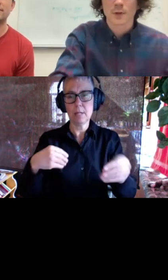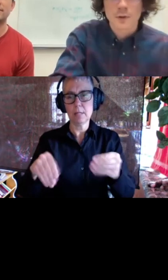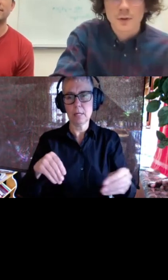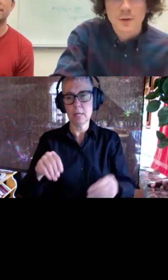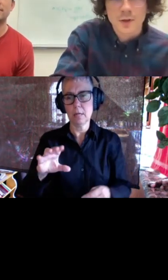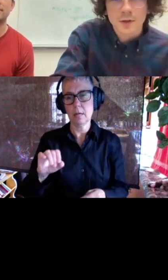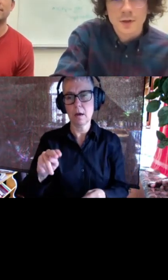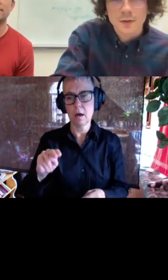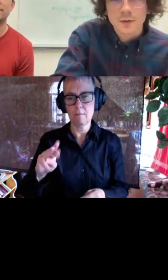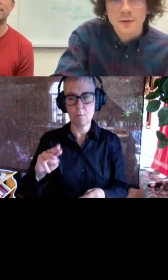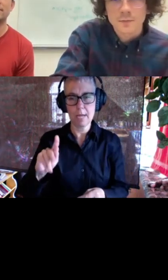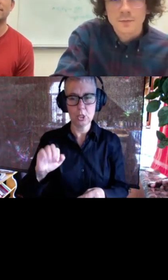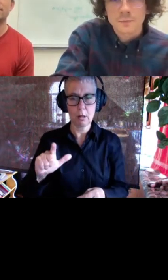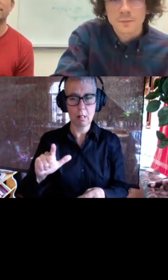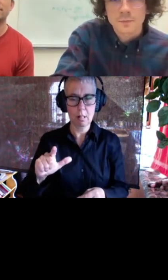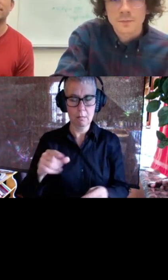okay